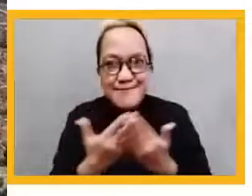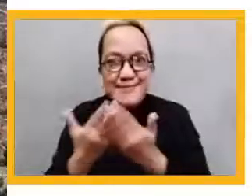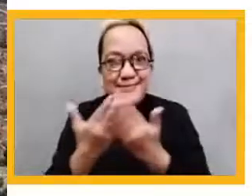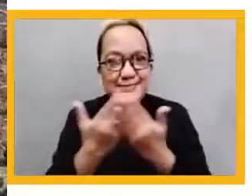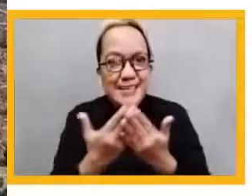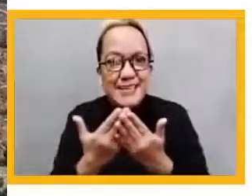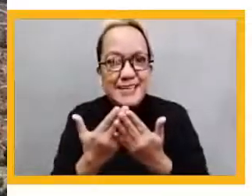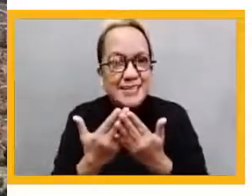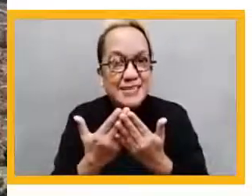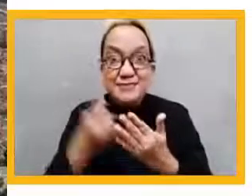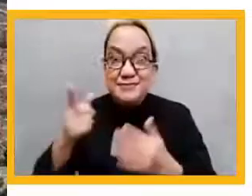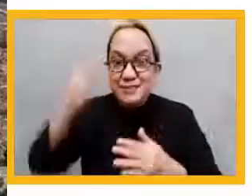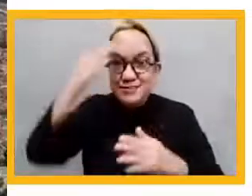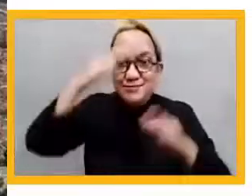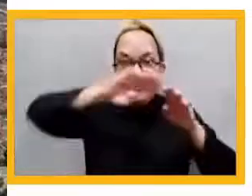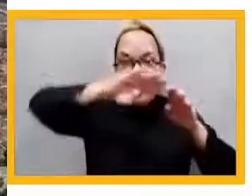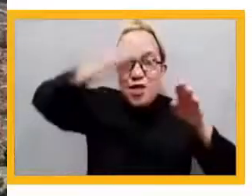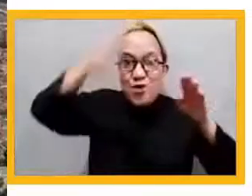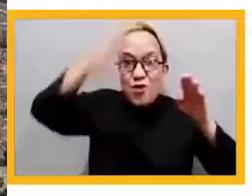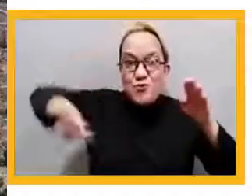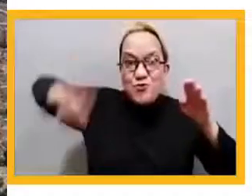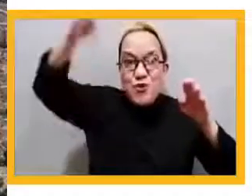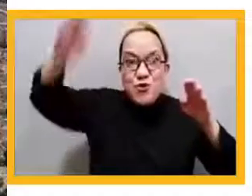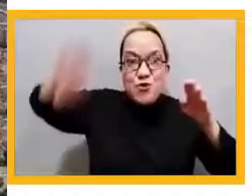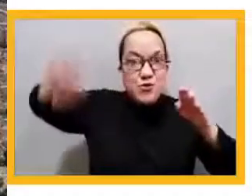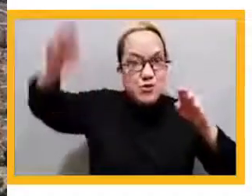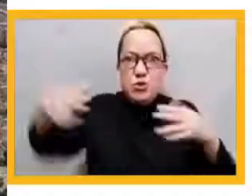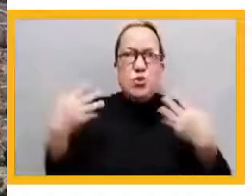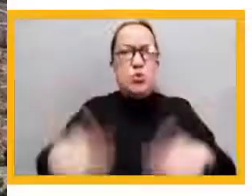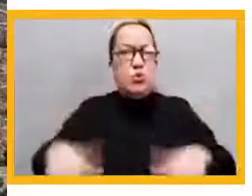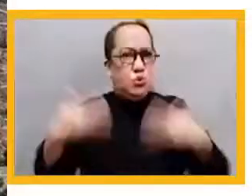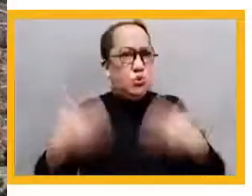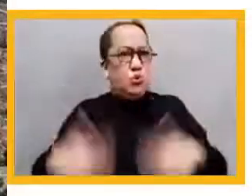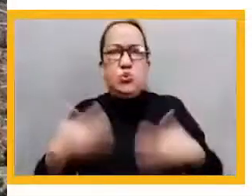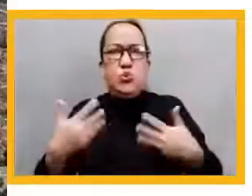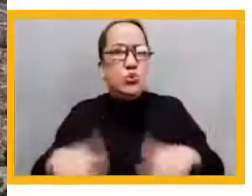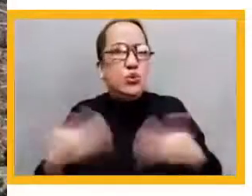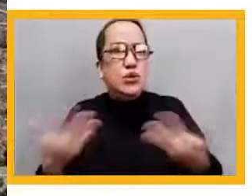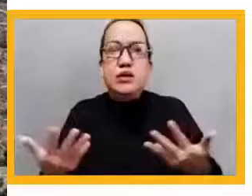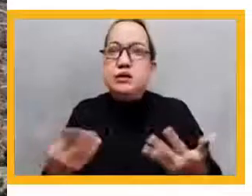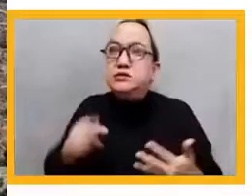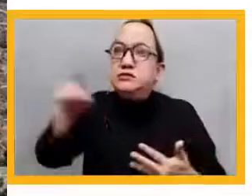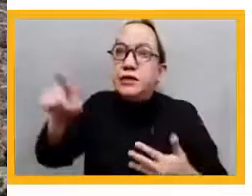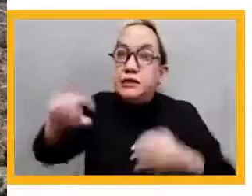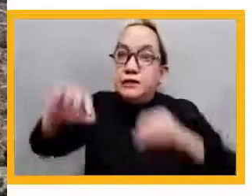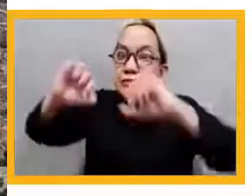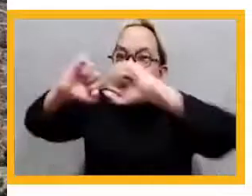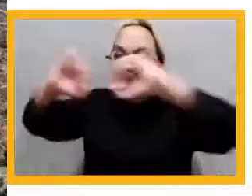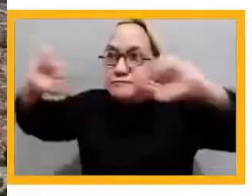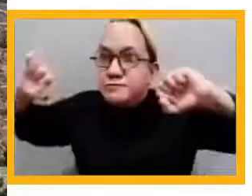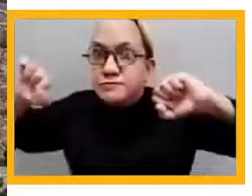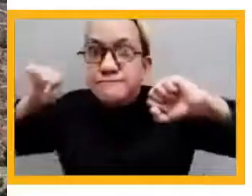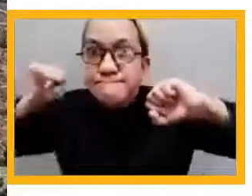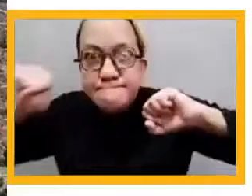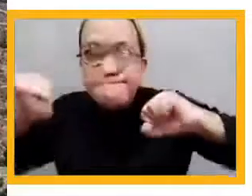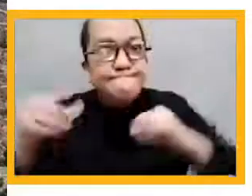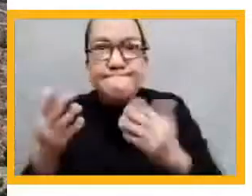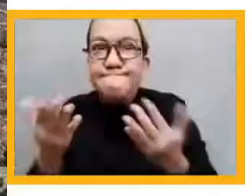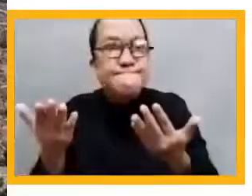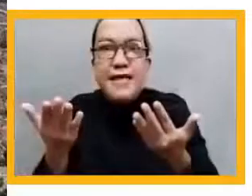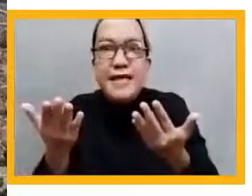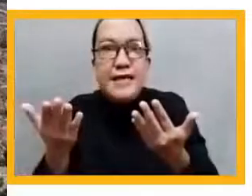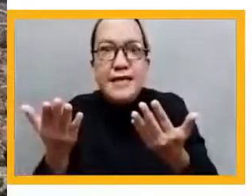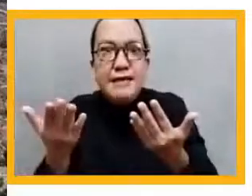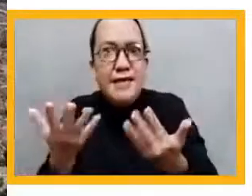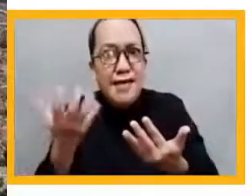So there are many invisible schools, usually small, rural, isolated, multi-grade schools. But we had to transform all